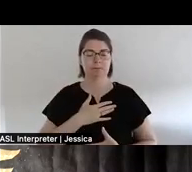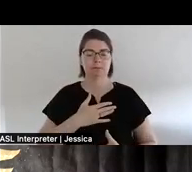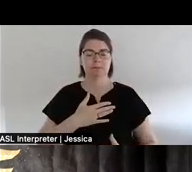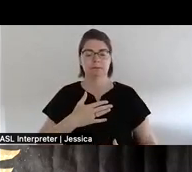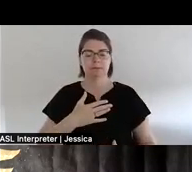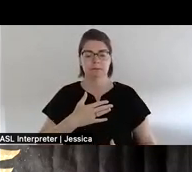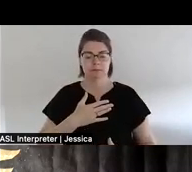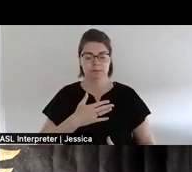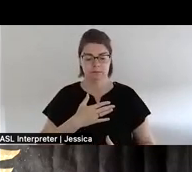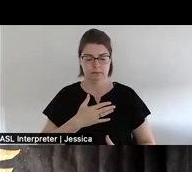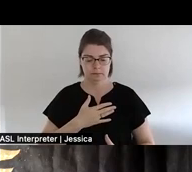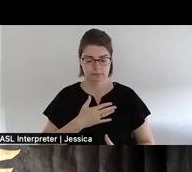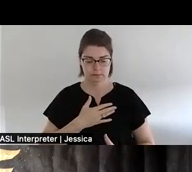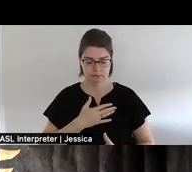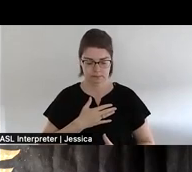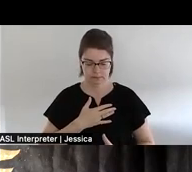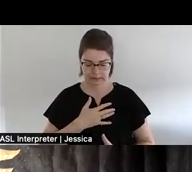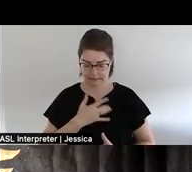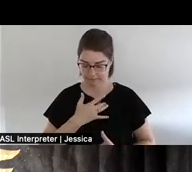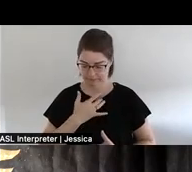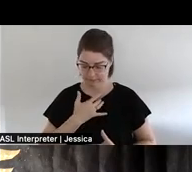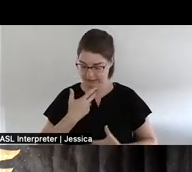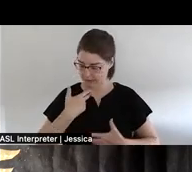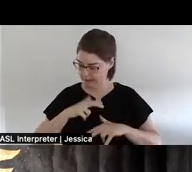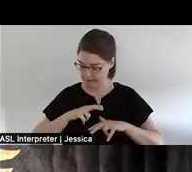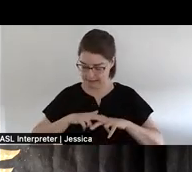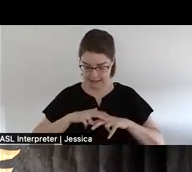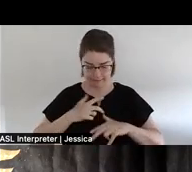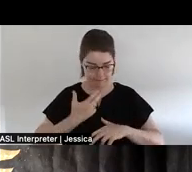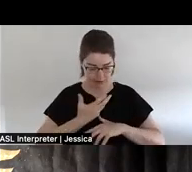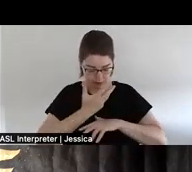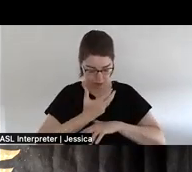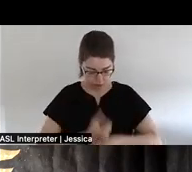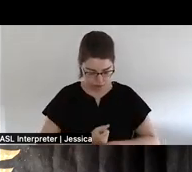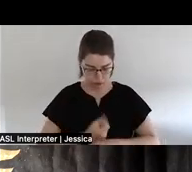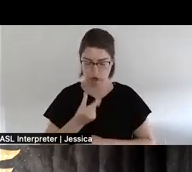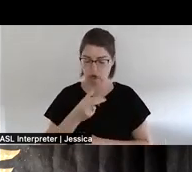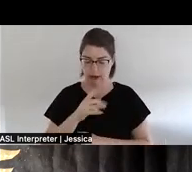Feeling yourself held by gravity in your chair. Held.